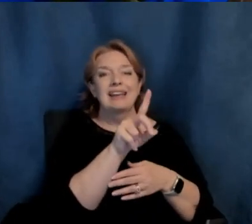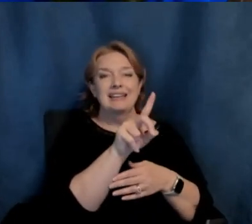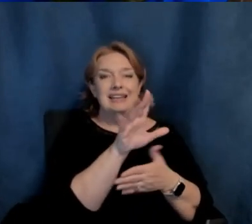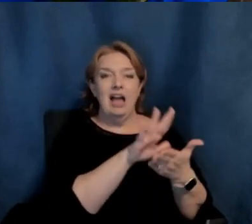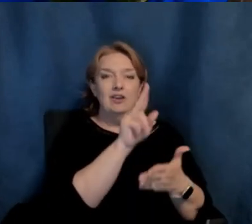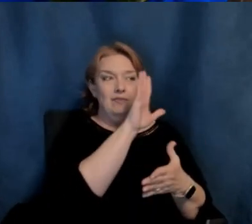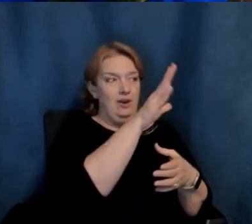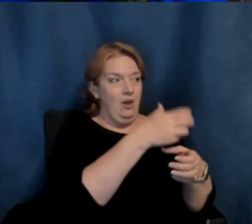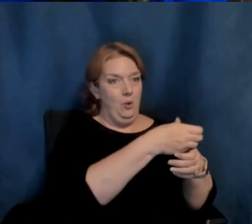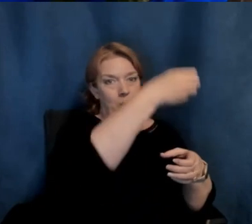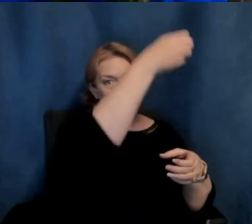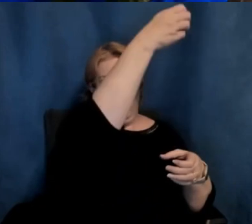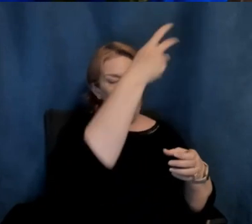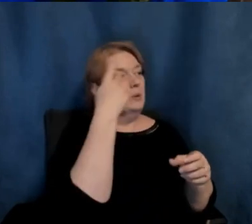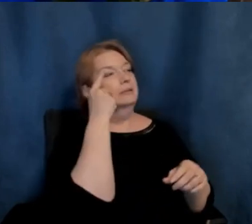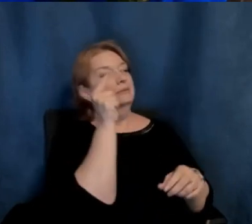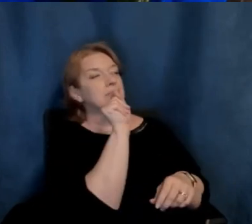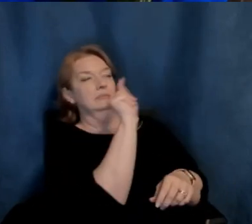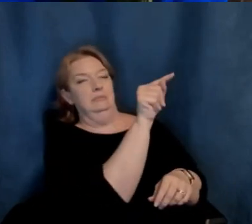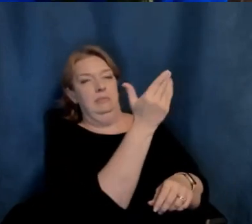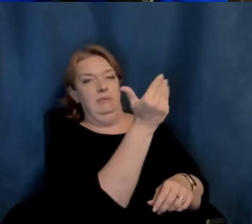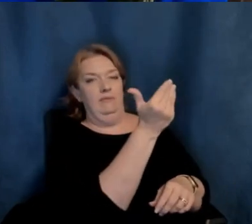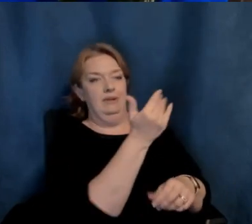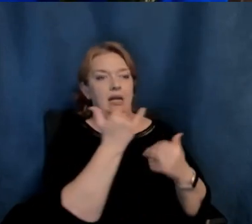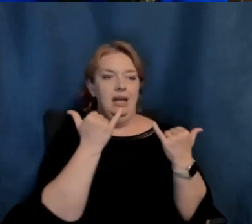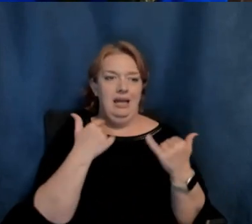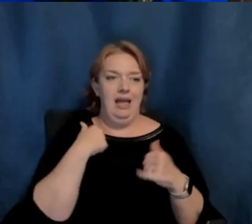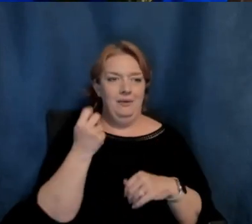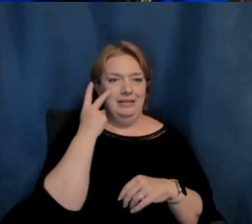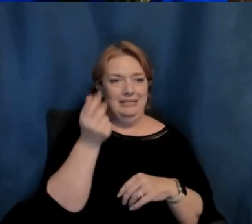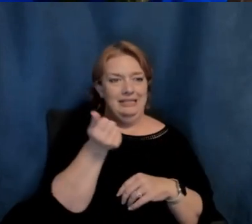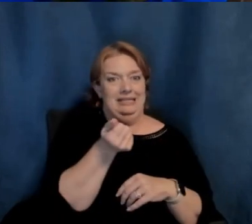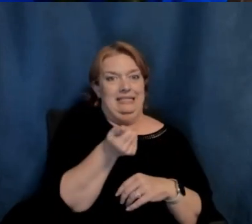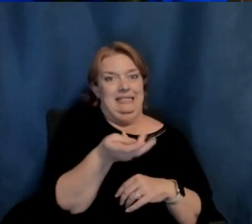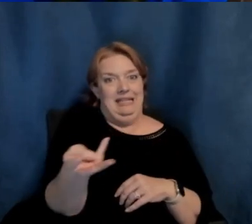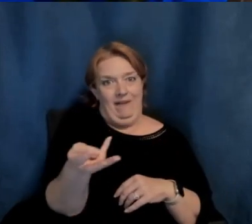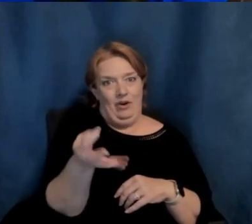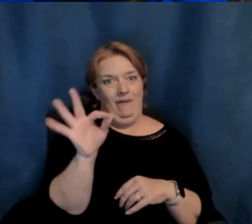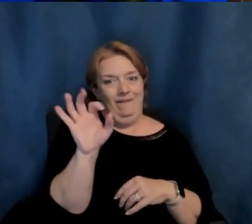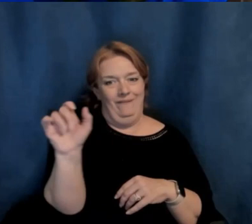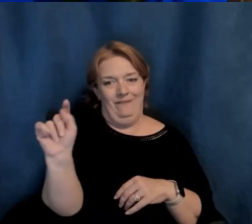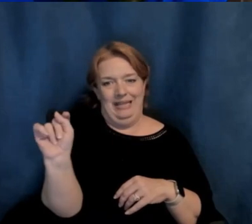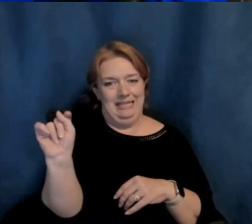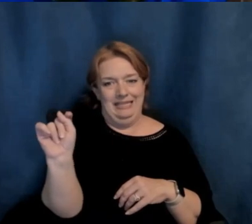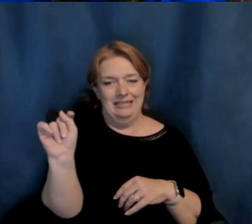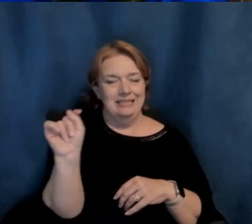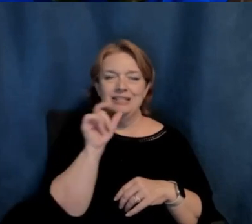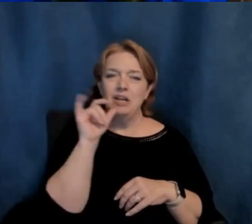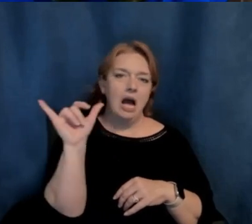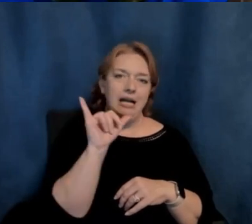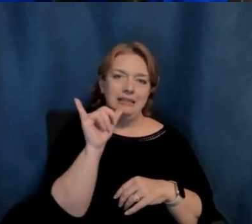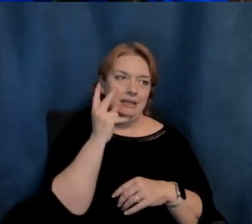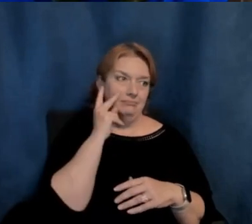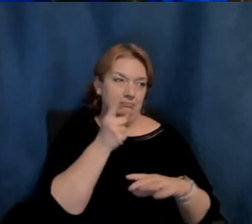So today we can see several feet. So it is nowhere near the view